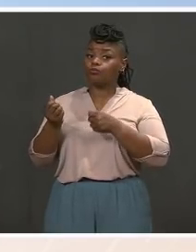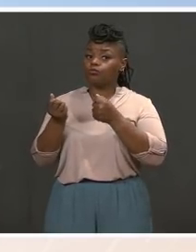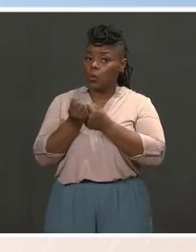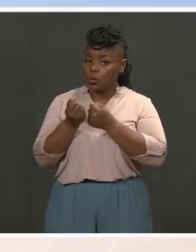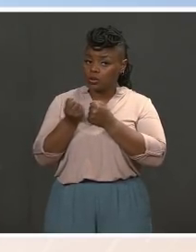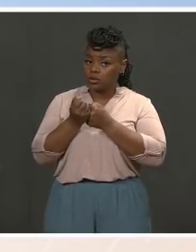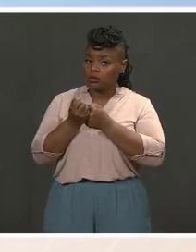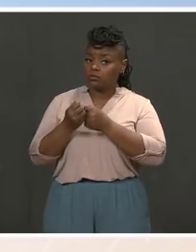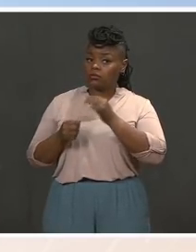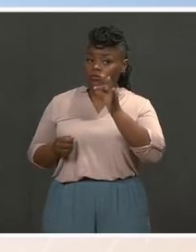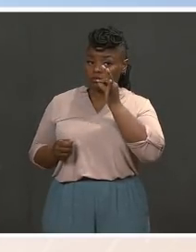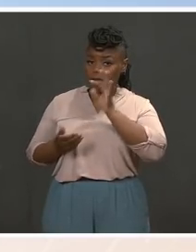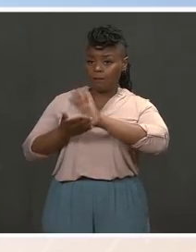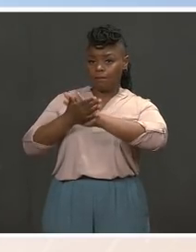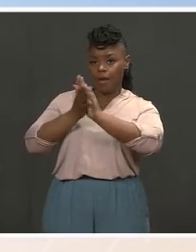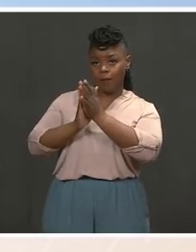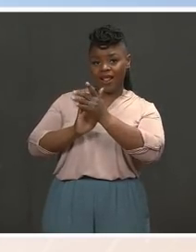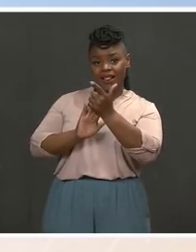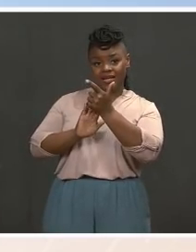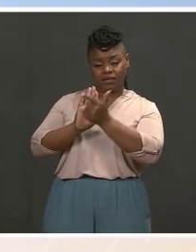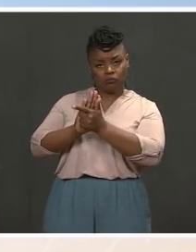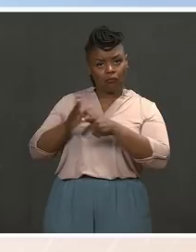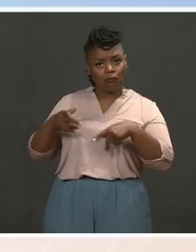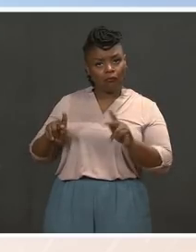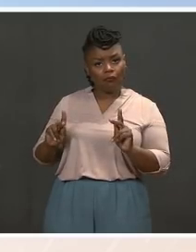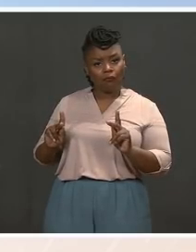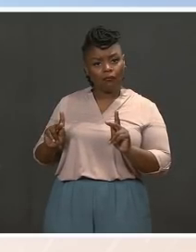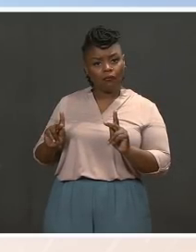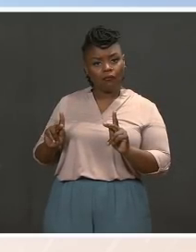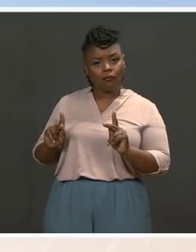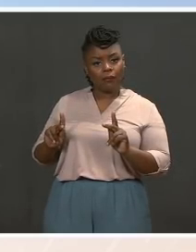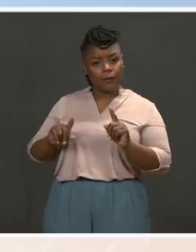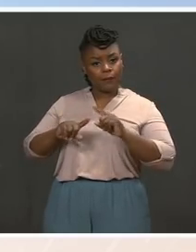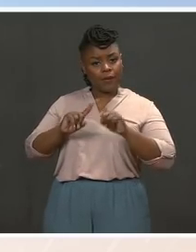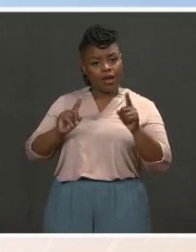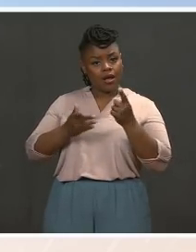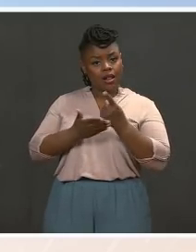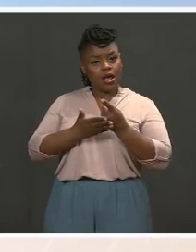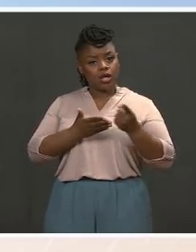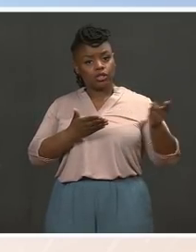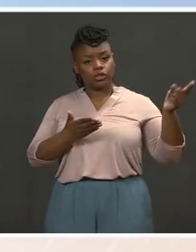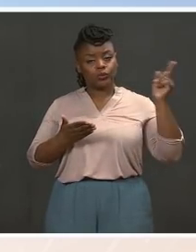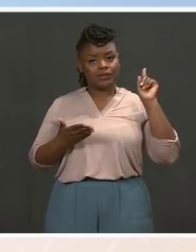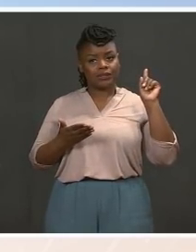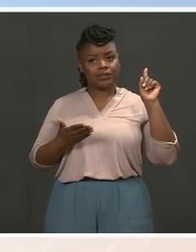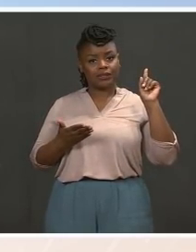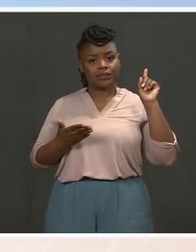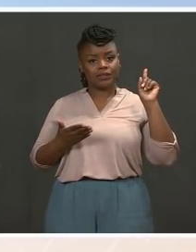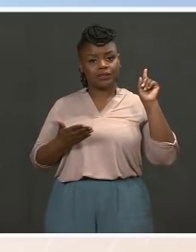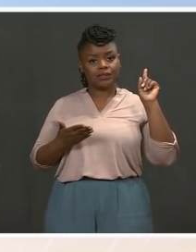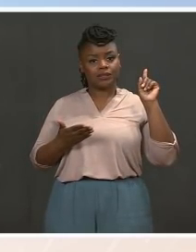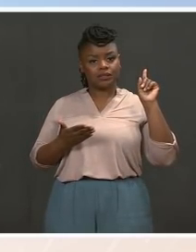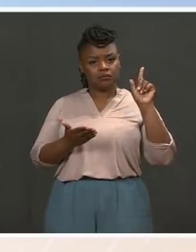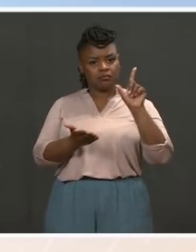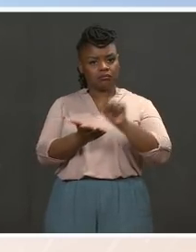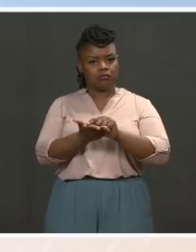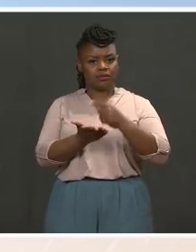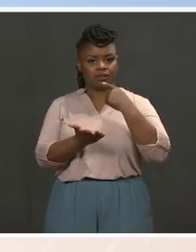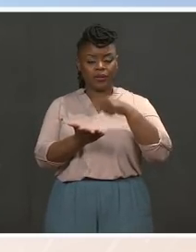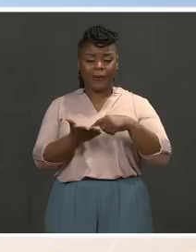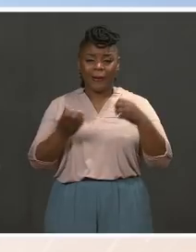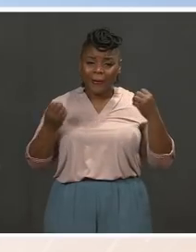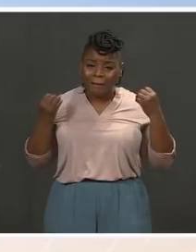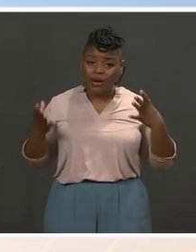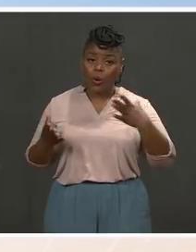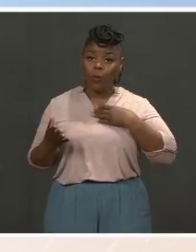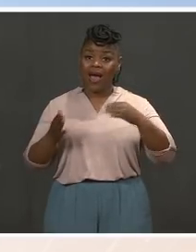including about half of Republicans. Yet, last week, the Daily Beast reported that there were dozens of White House staffers who were either